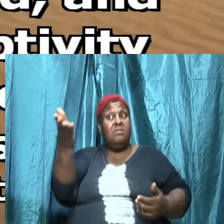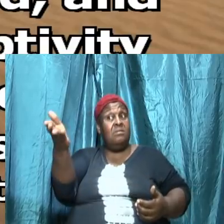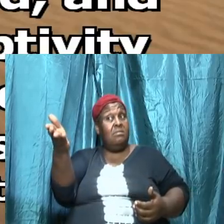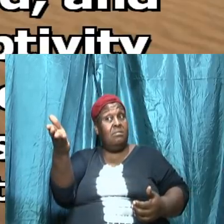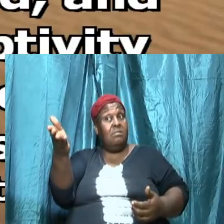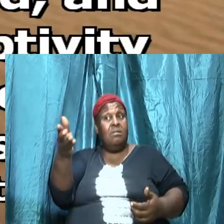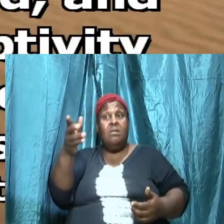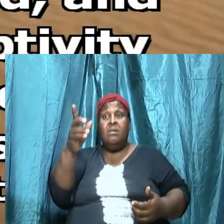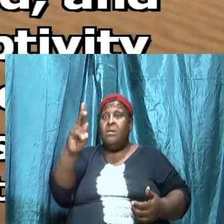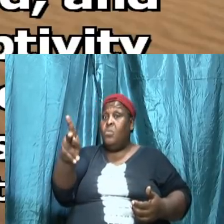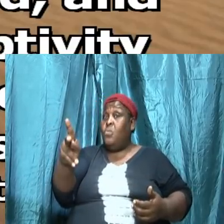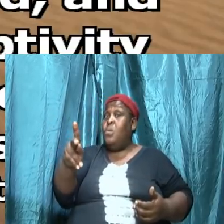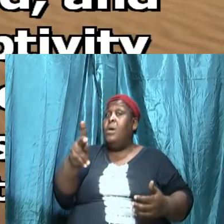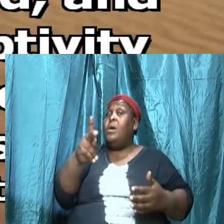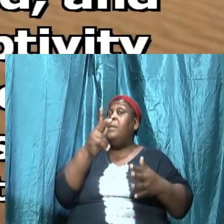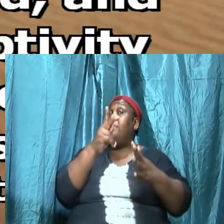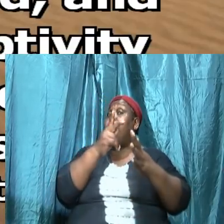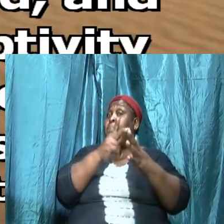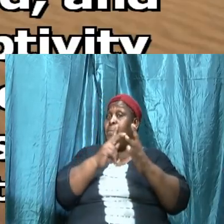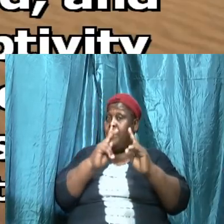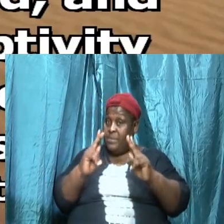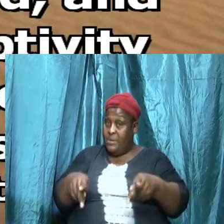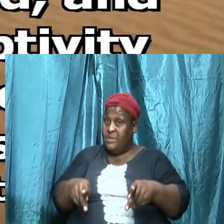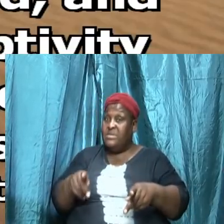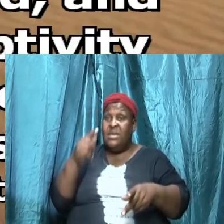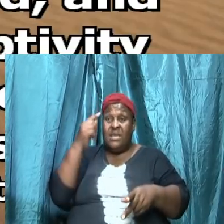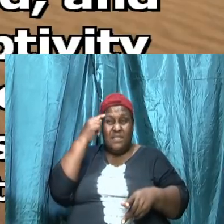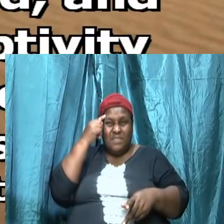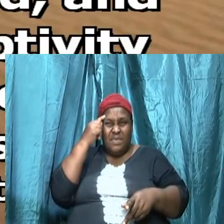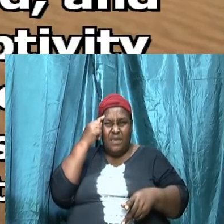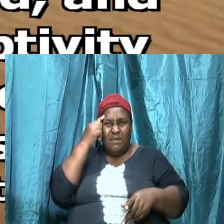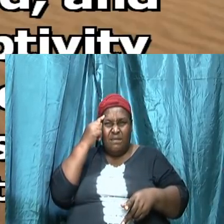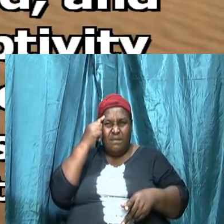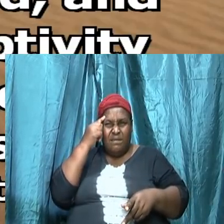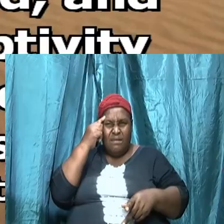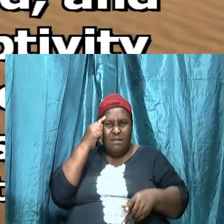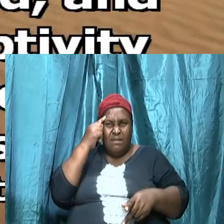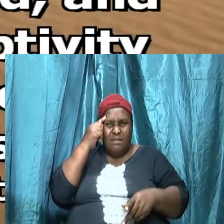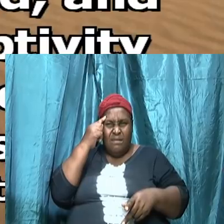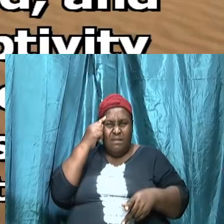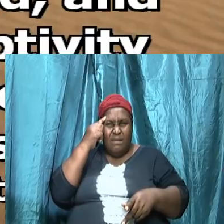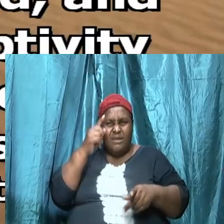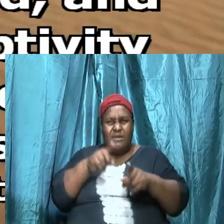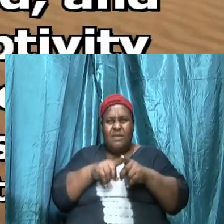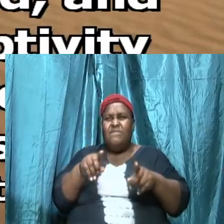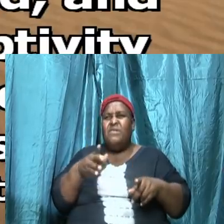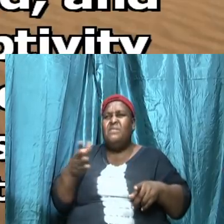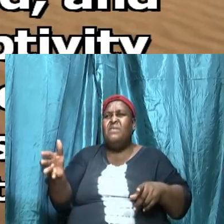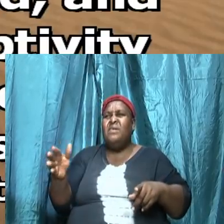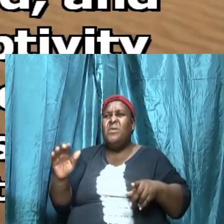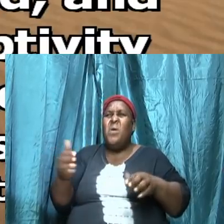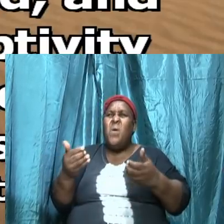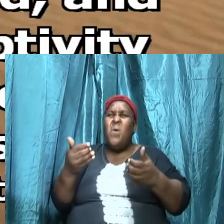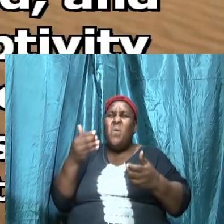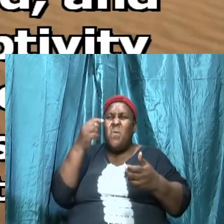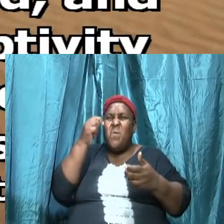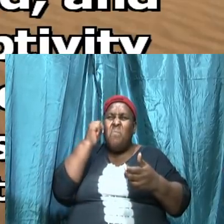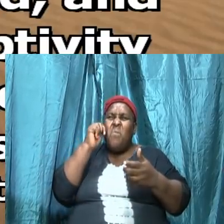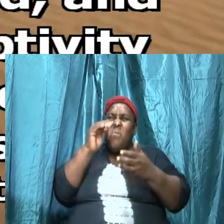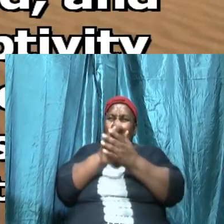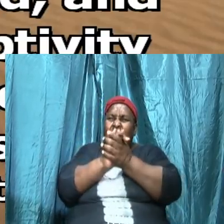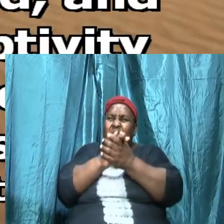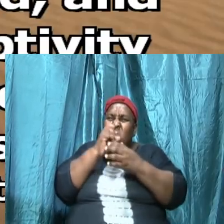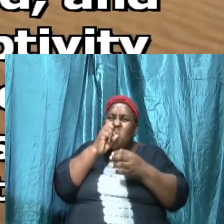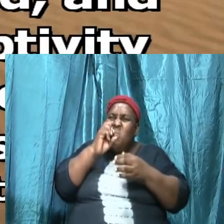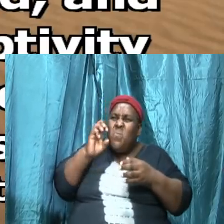one party think a particular thing and how can my wife be so wicked to do this and to do that and